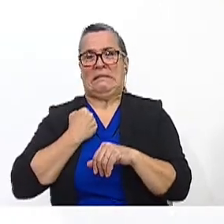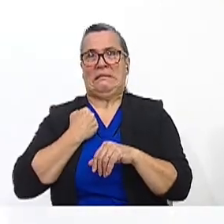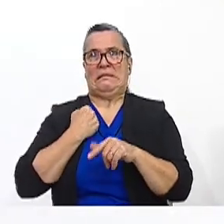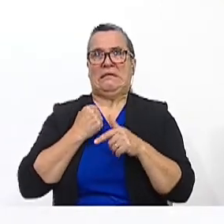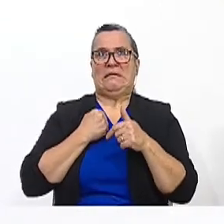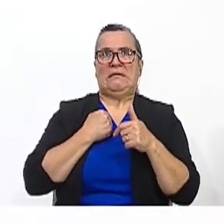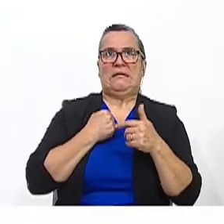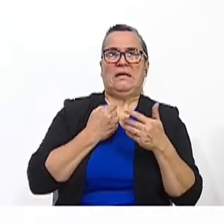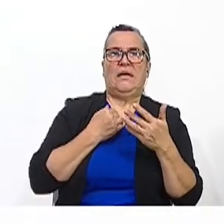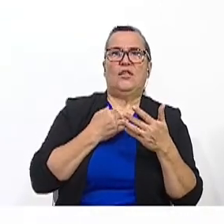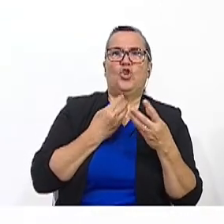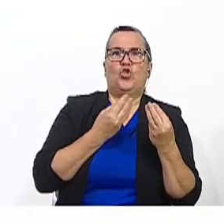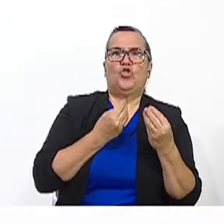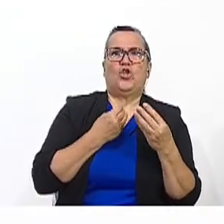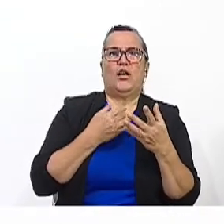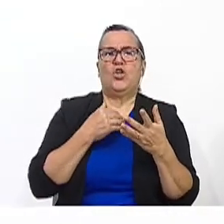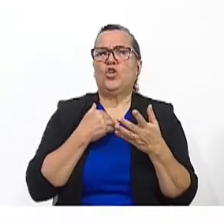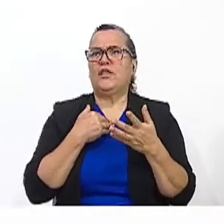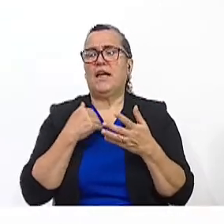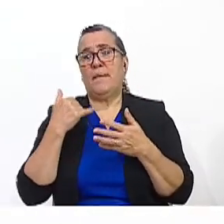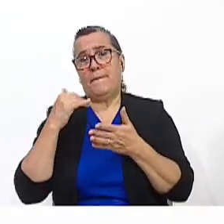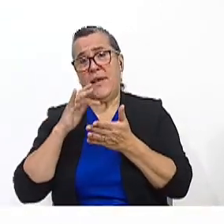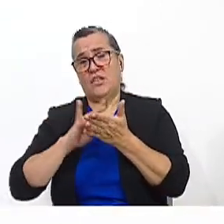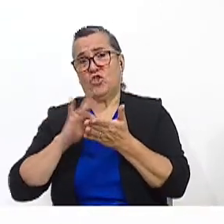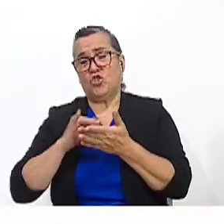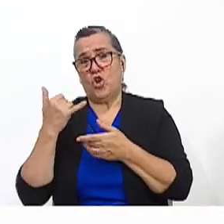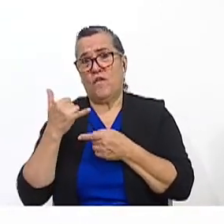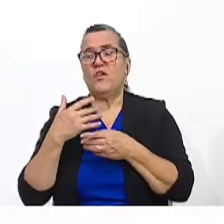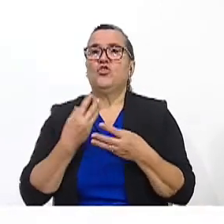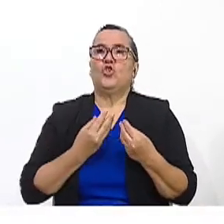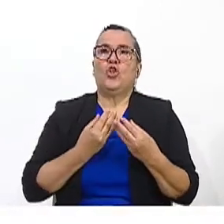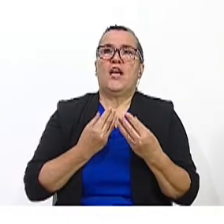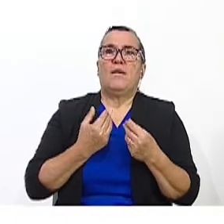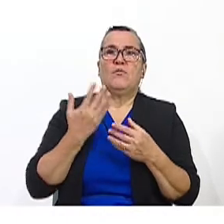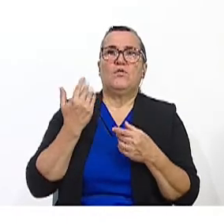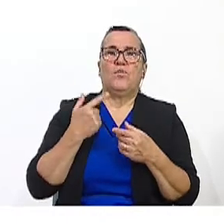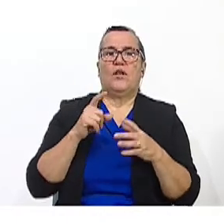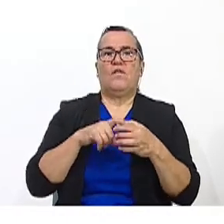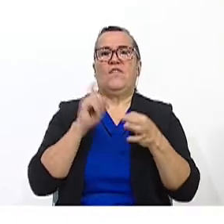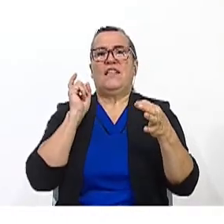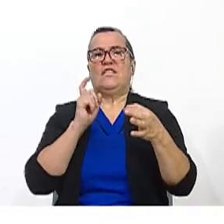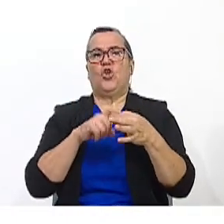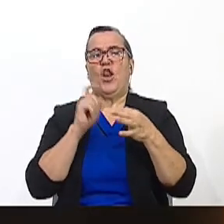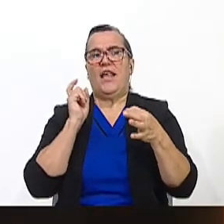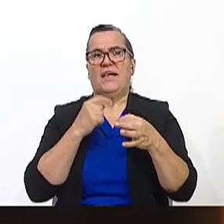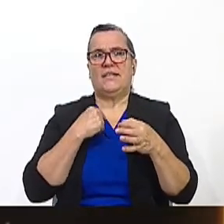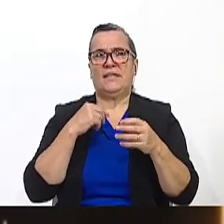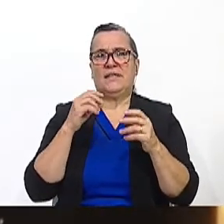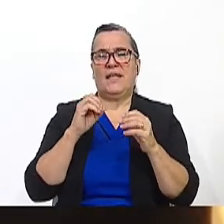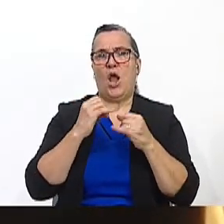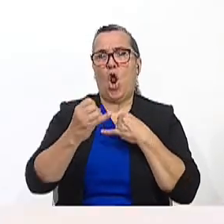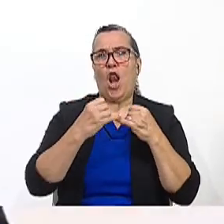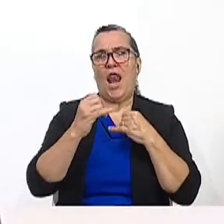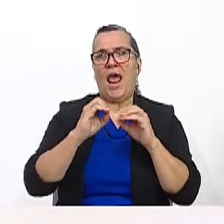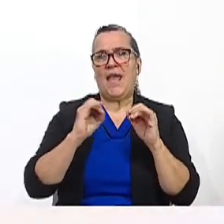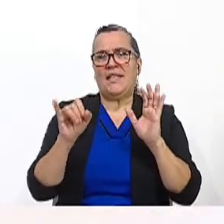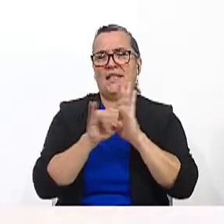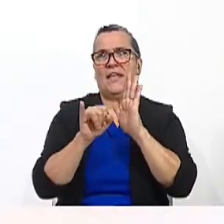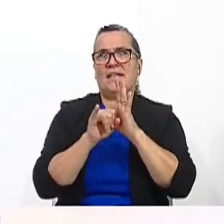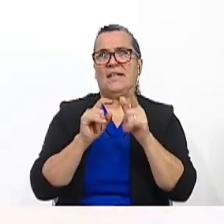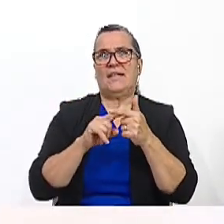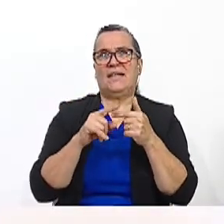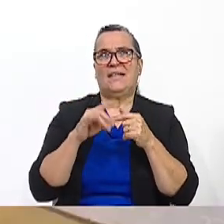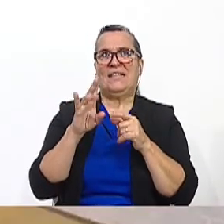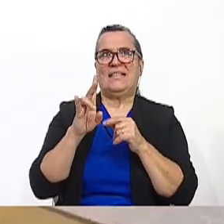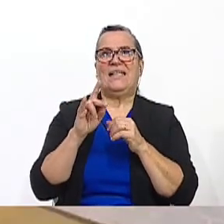would scare me. If I did not have my smartphone with me. I would be nervous because I would be disconnected from my online identity. Oh, it's seven.